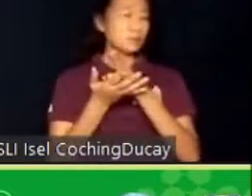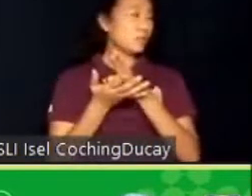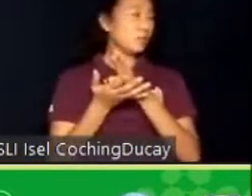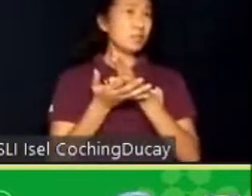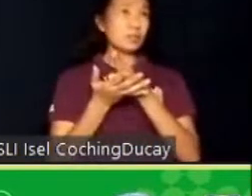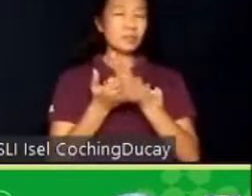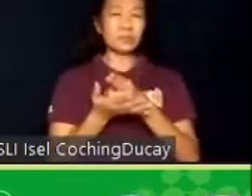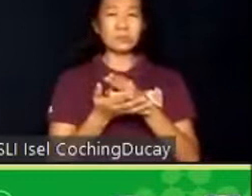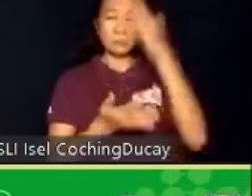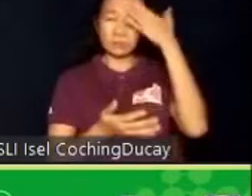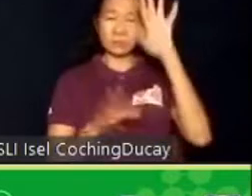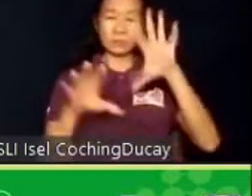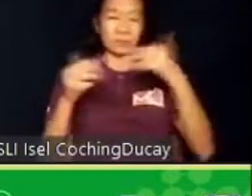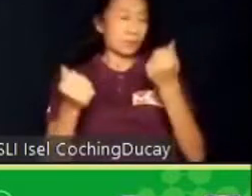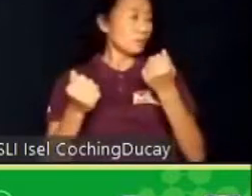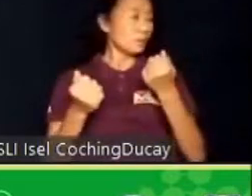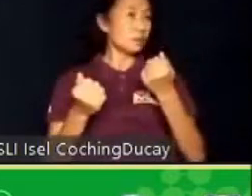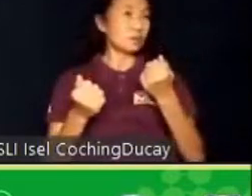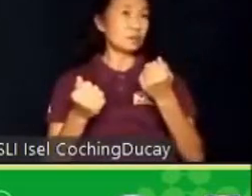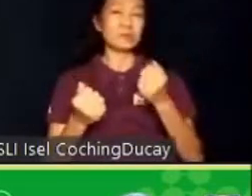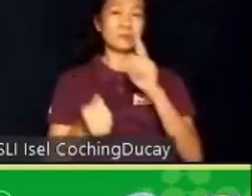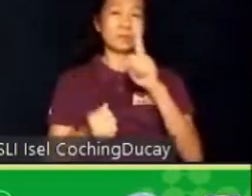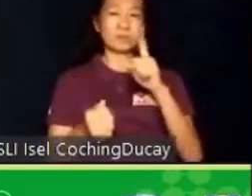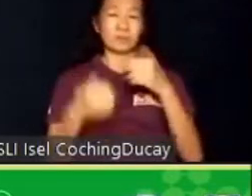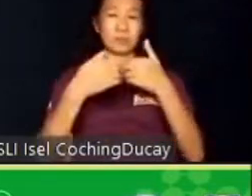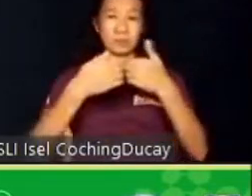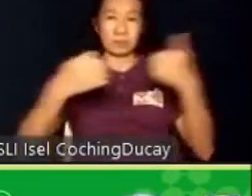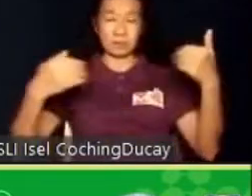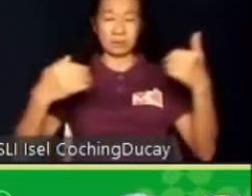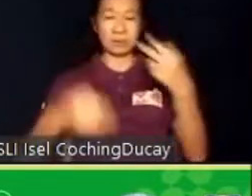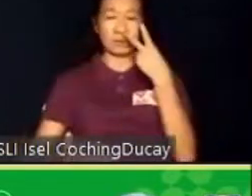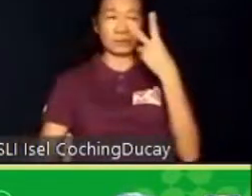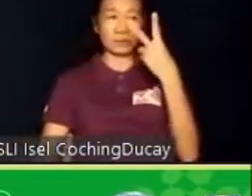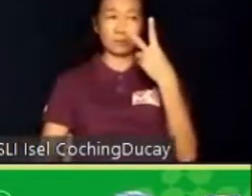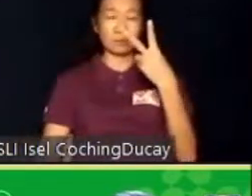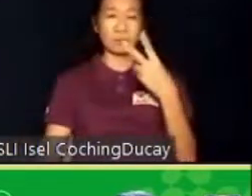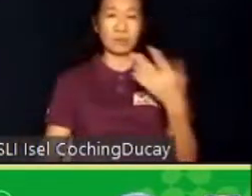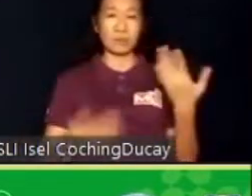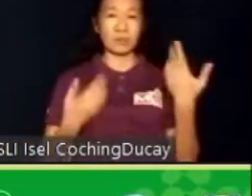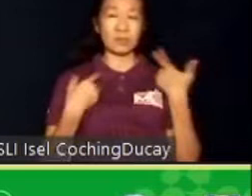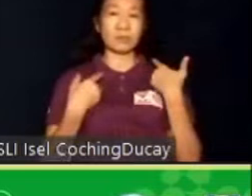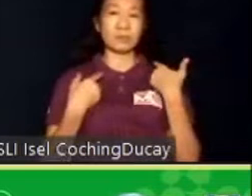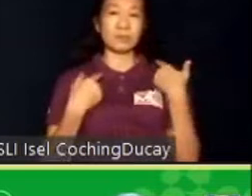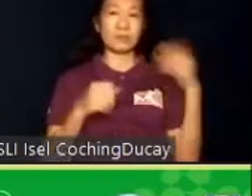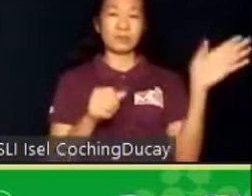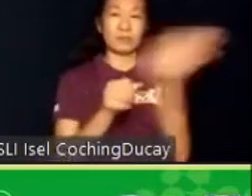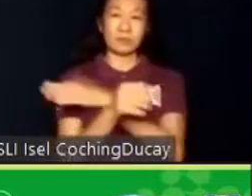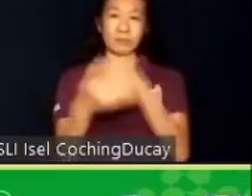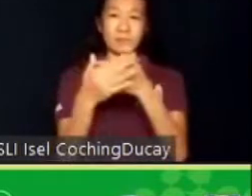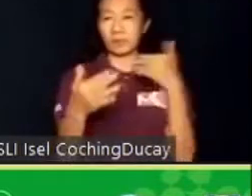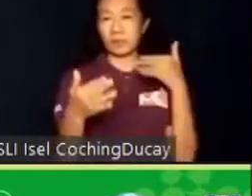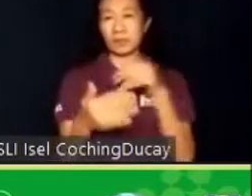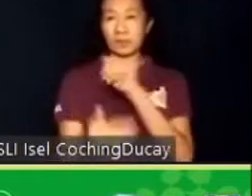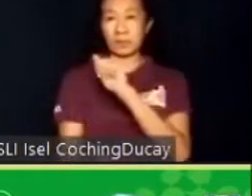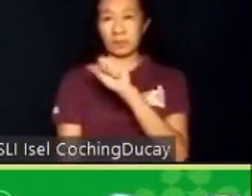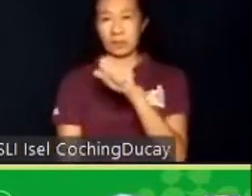know how. So, that is one of the gaps that we saw that we had to fill. Bago po ng ASP